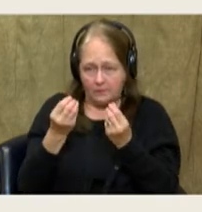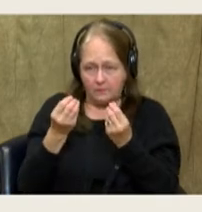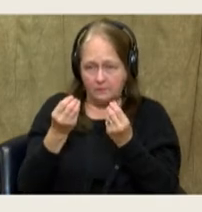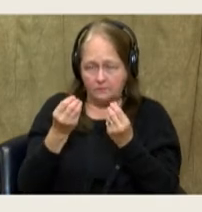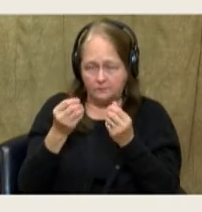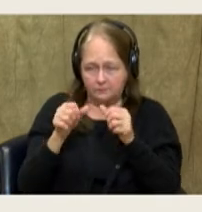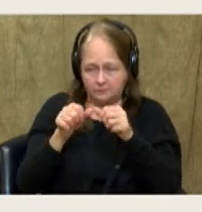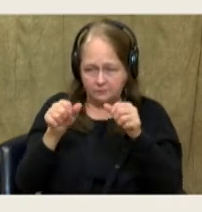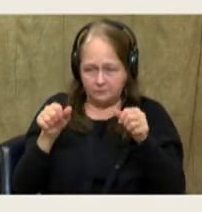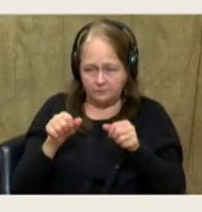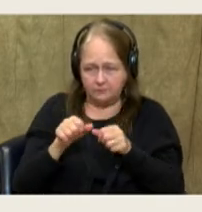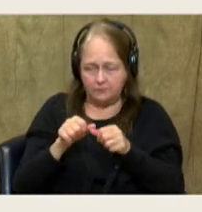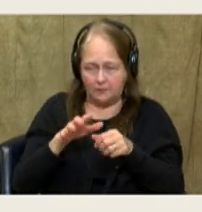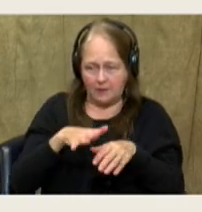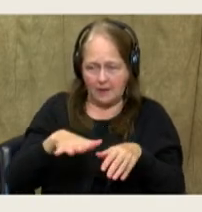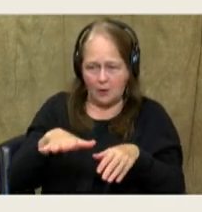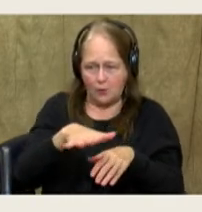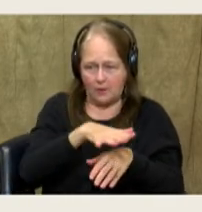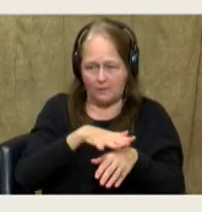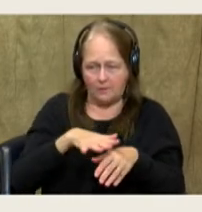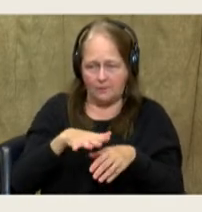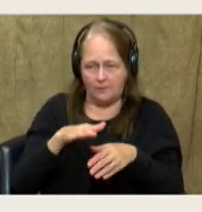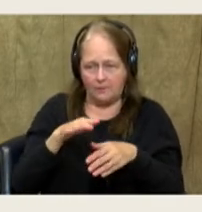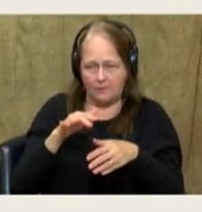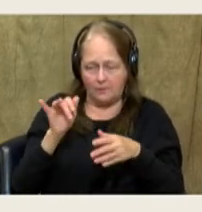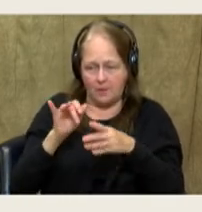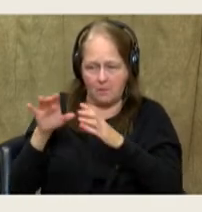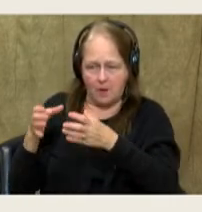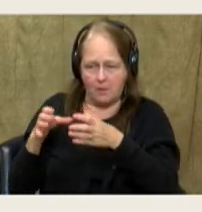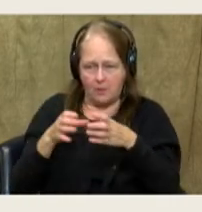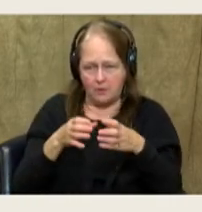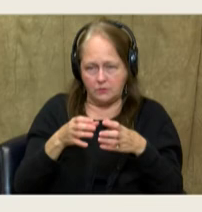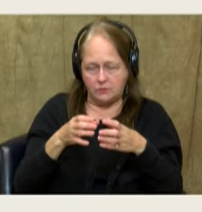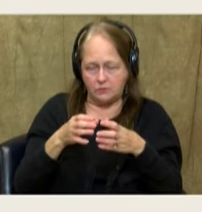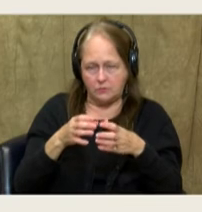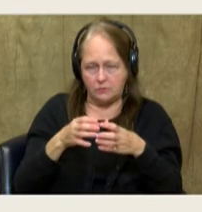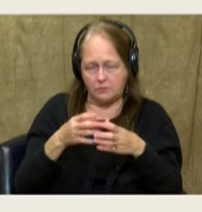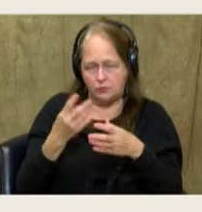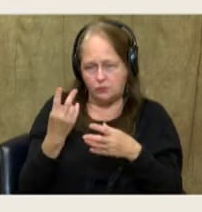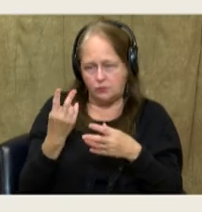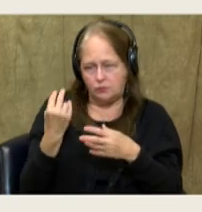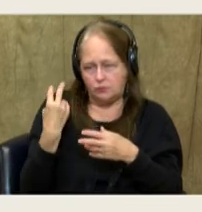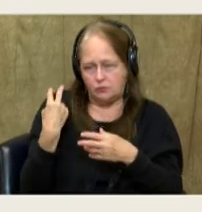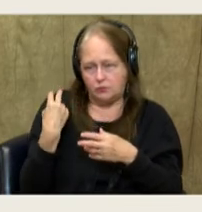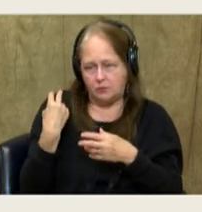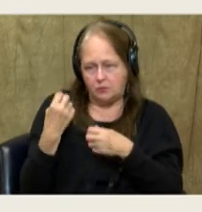and their estimated population. And this is a couple of years old data.